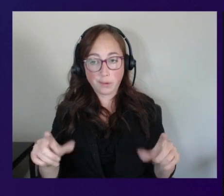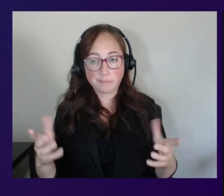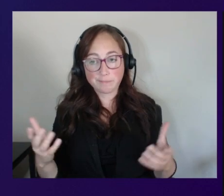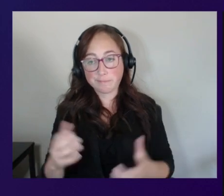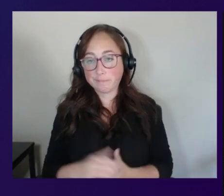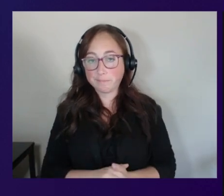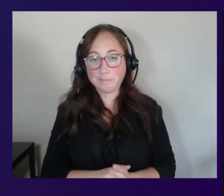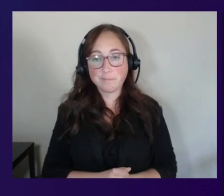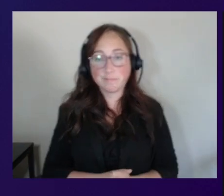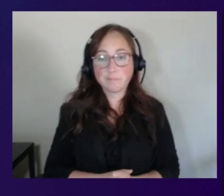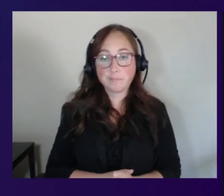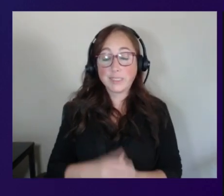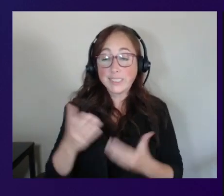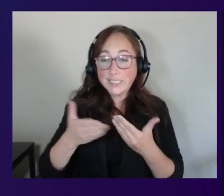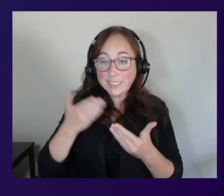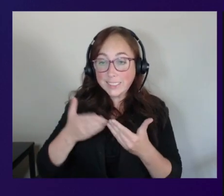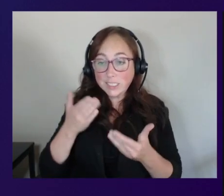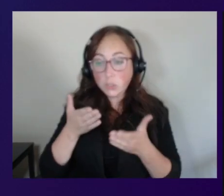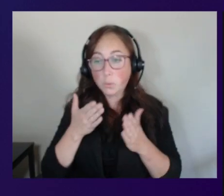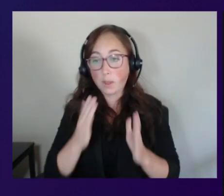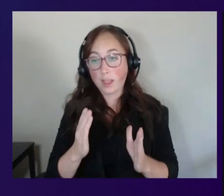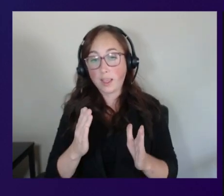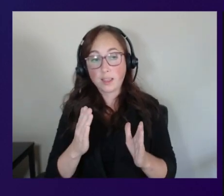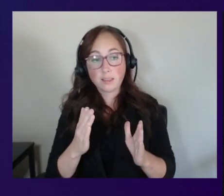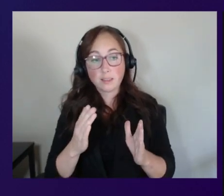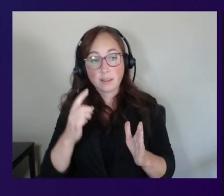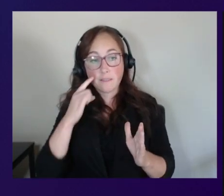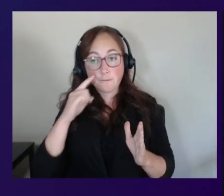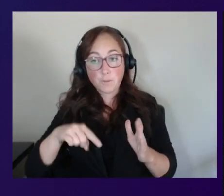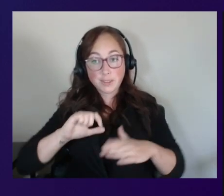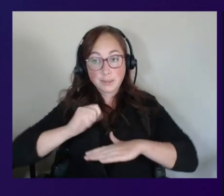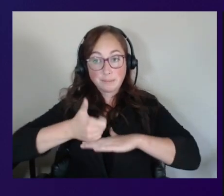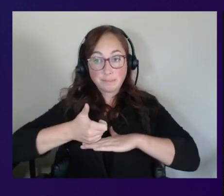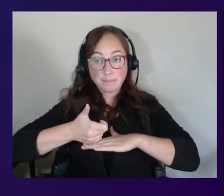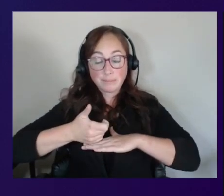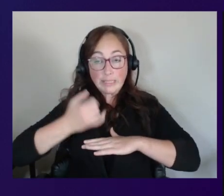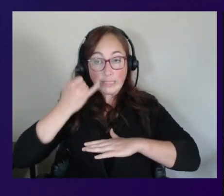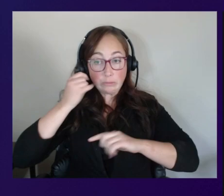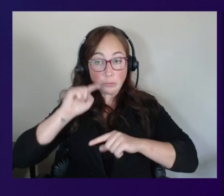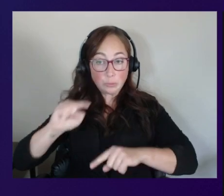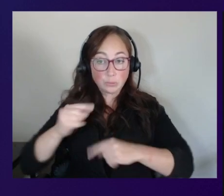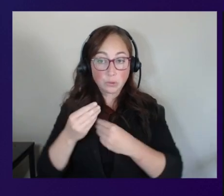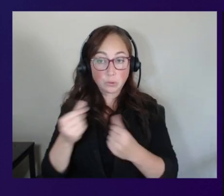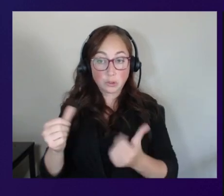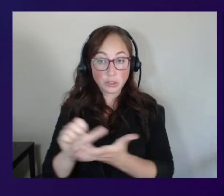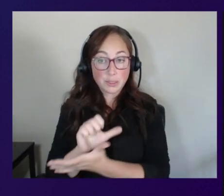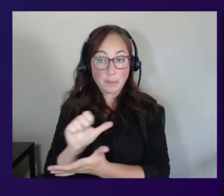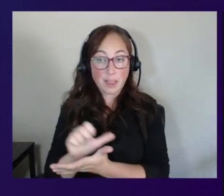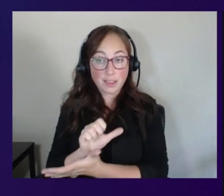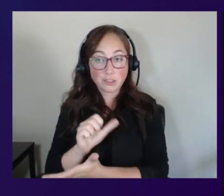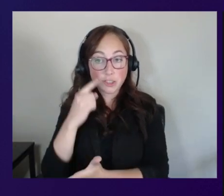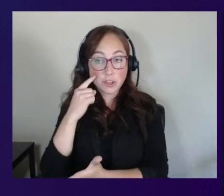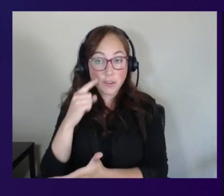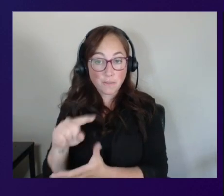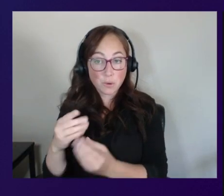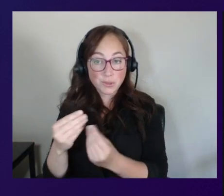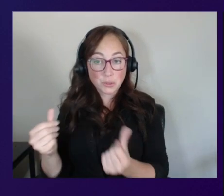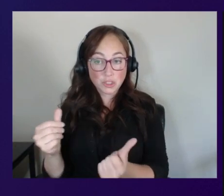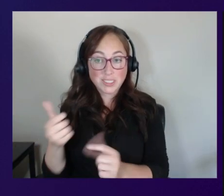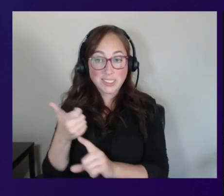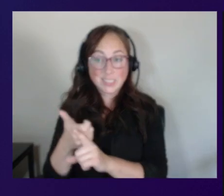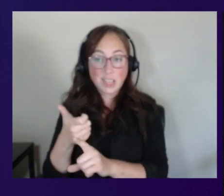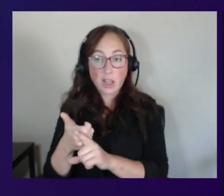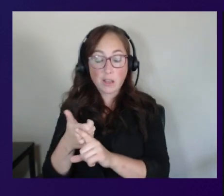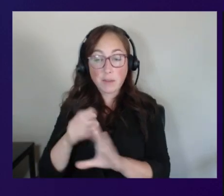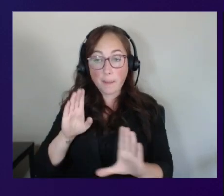now the the easiest way to to get this set up is actually if you go to our solutions page for the solution itself down on the bottom right